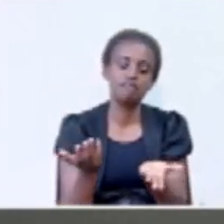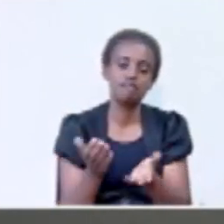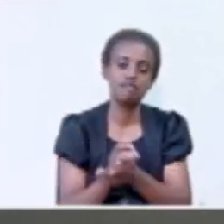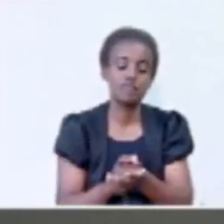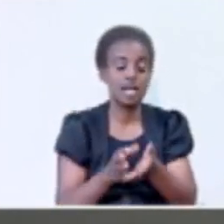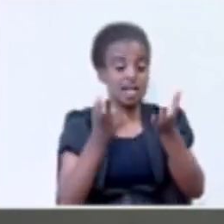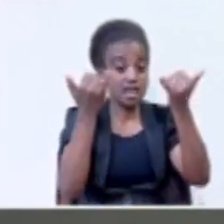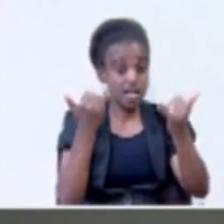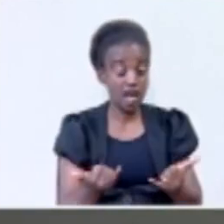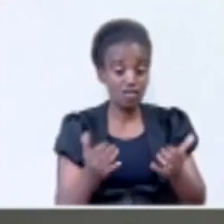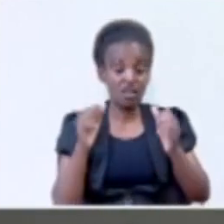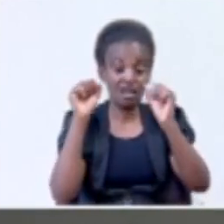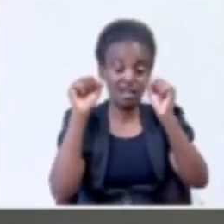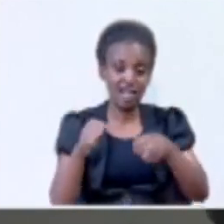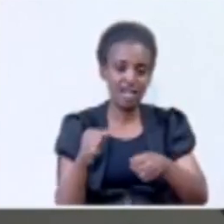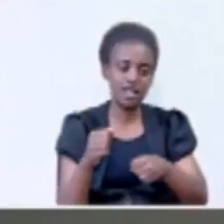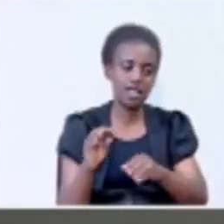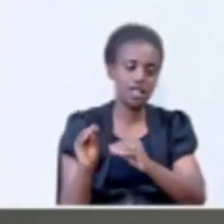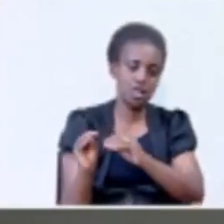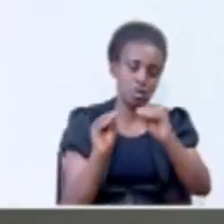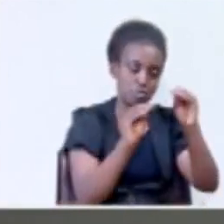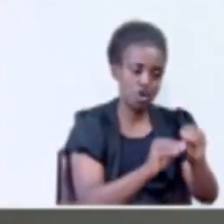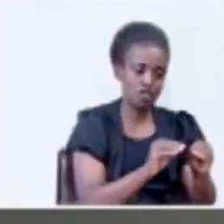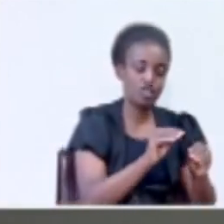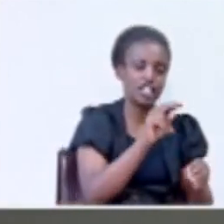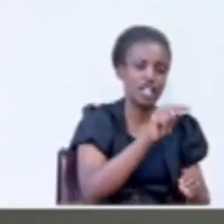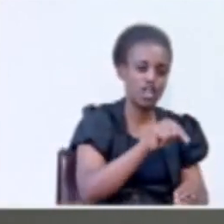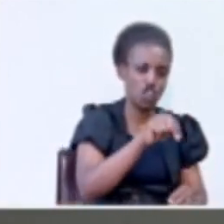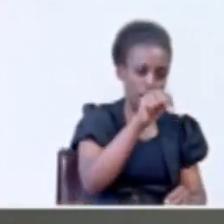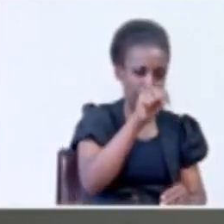Now, you can come to the north. I'll tell you again,